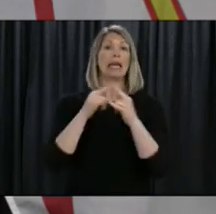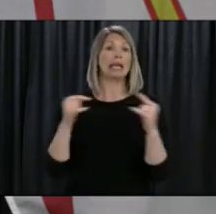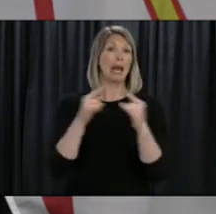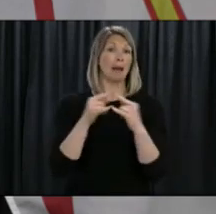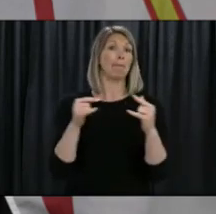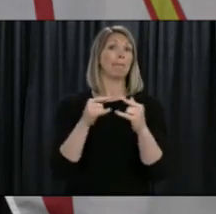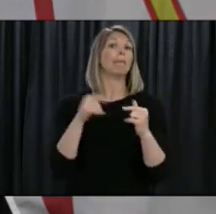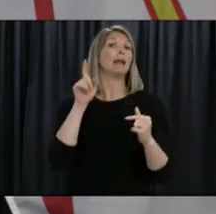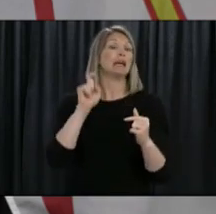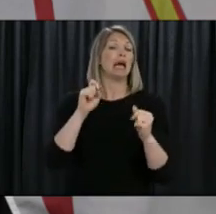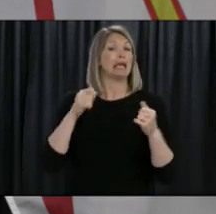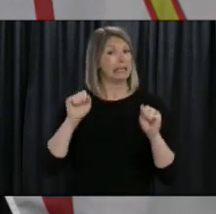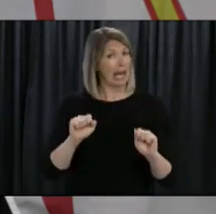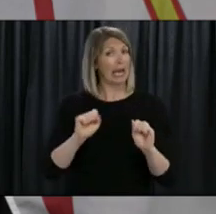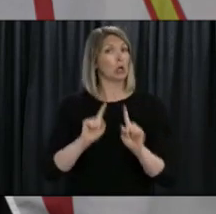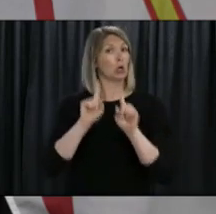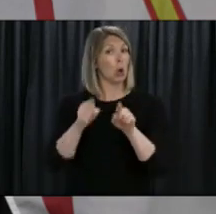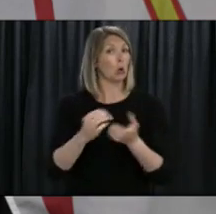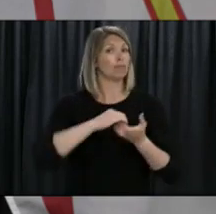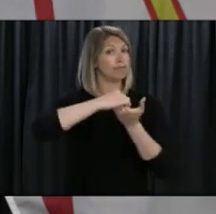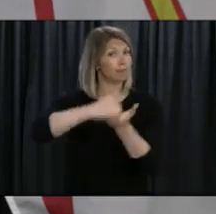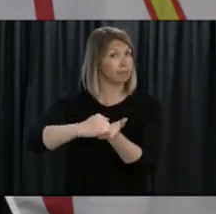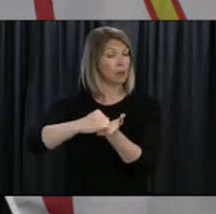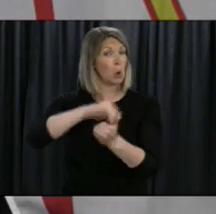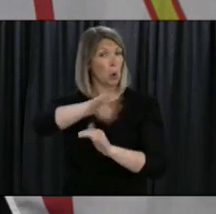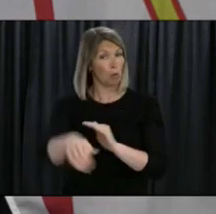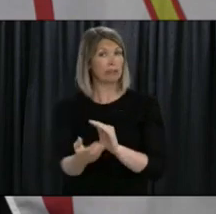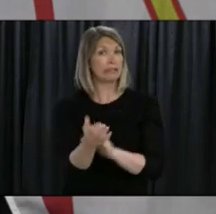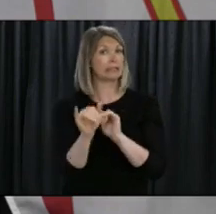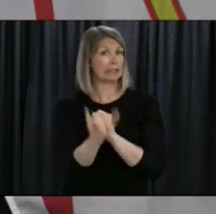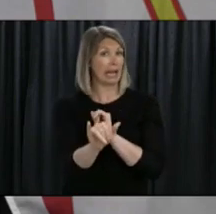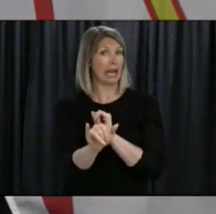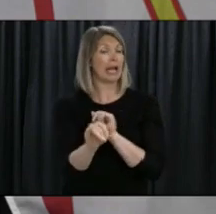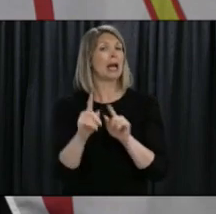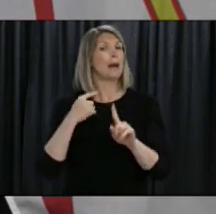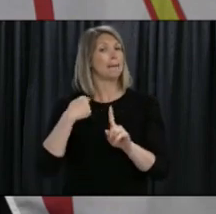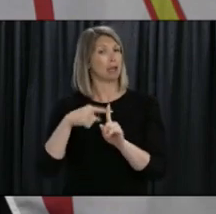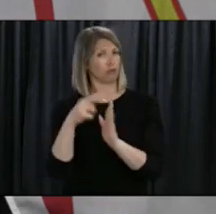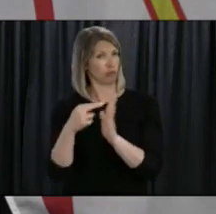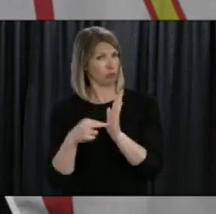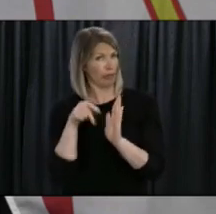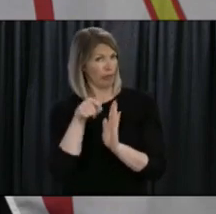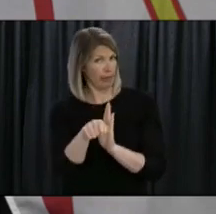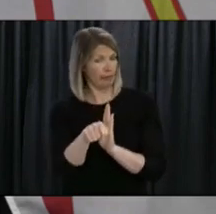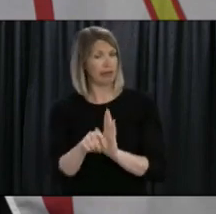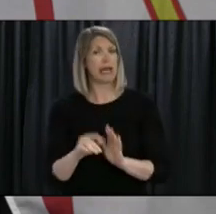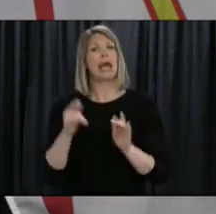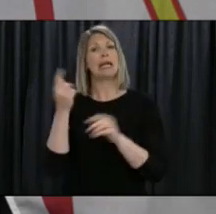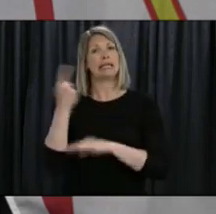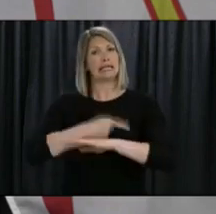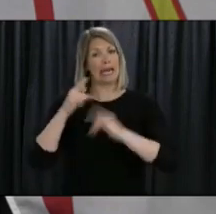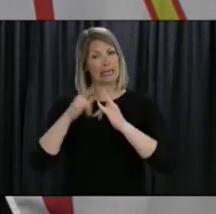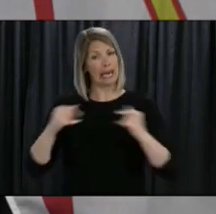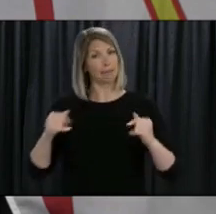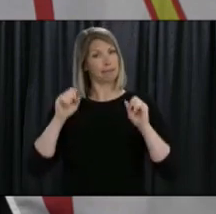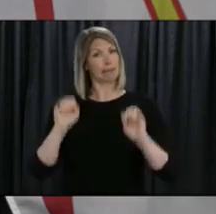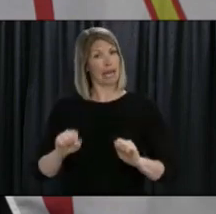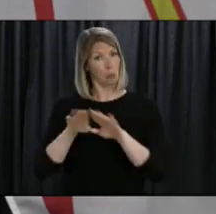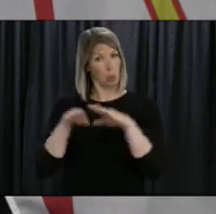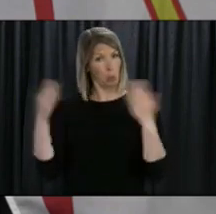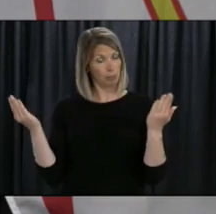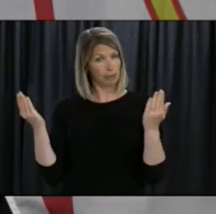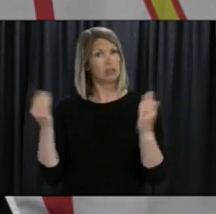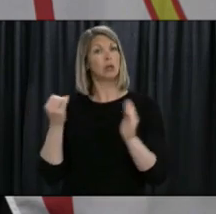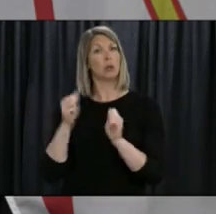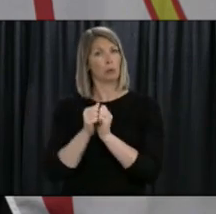to open for limited overnight camping with restrictions. Summer day camps can operate with restrictions. Medium-risk outdoor